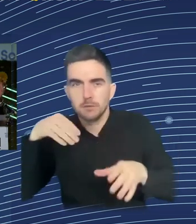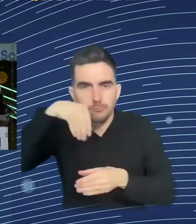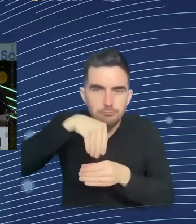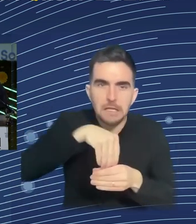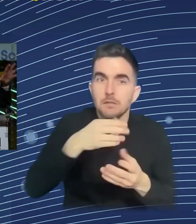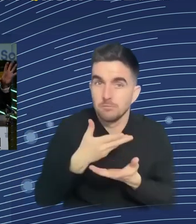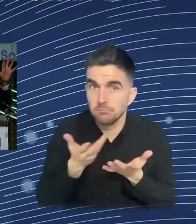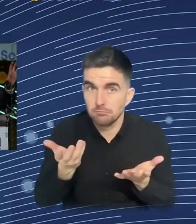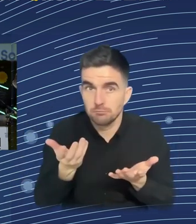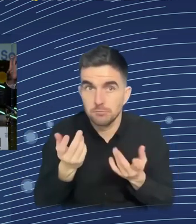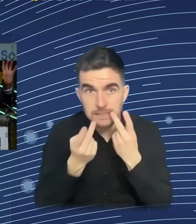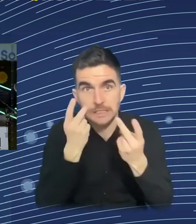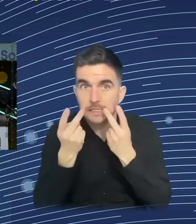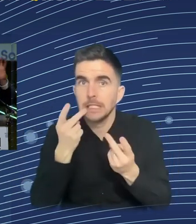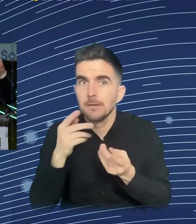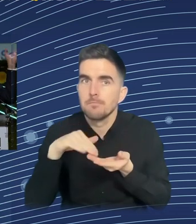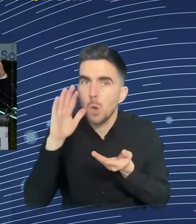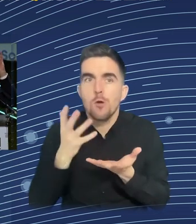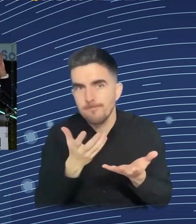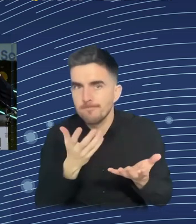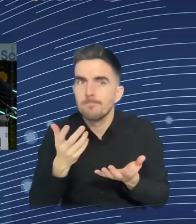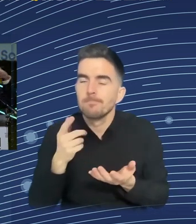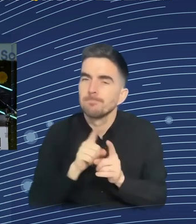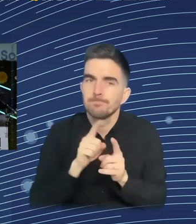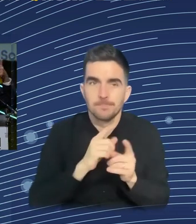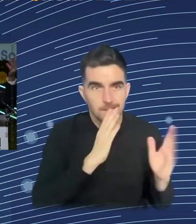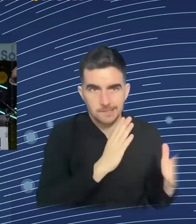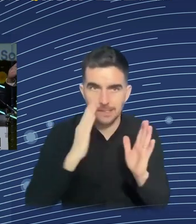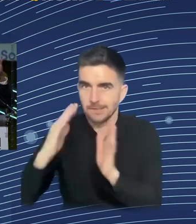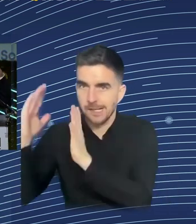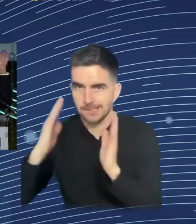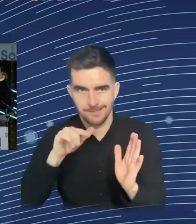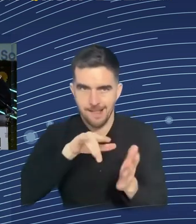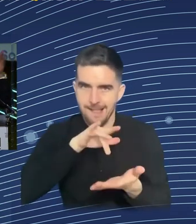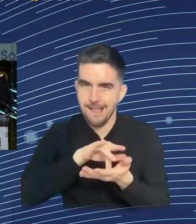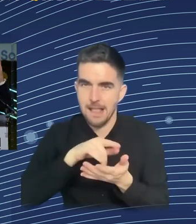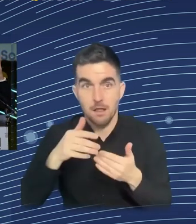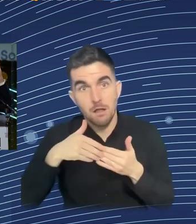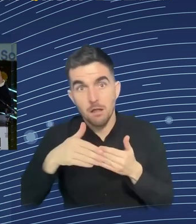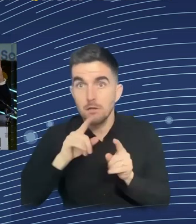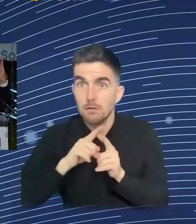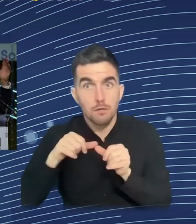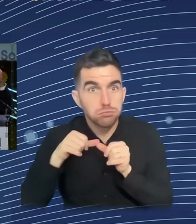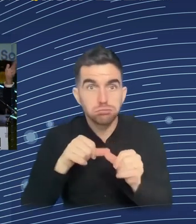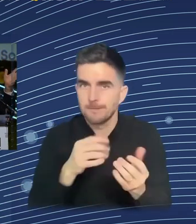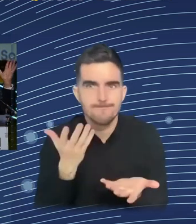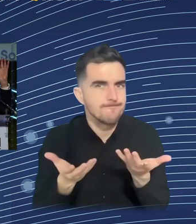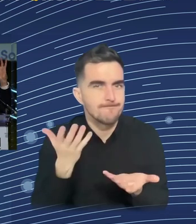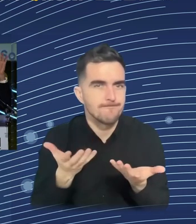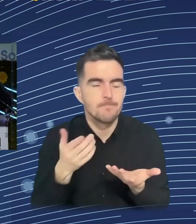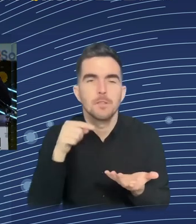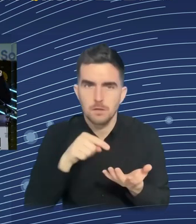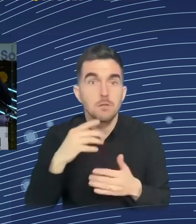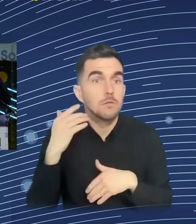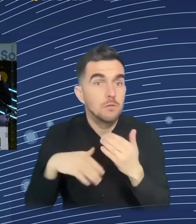happened? Okay, we lost jobs in the middle. You know, look at universities. We had a typing pool. That has gone completely. We had administrators